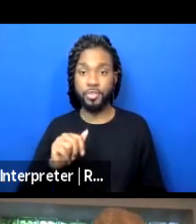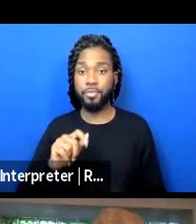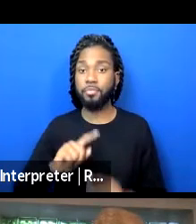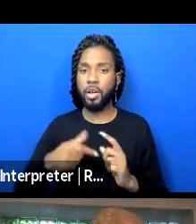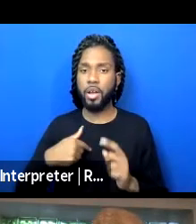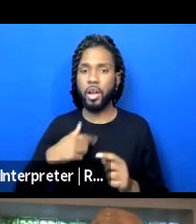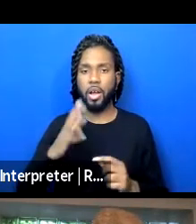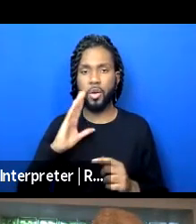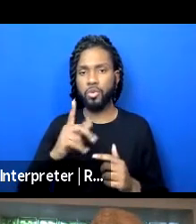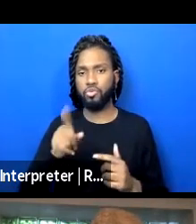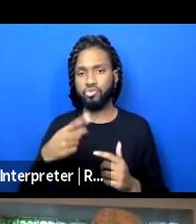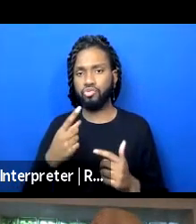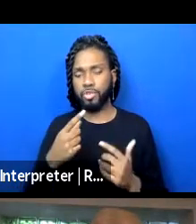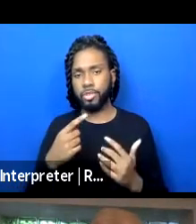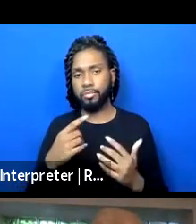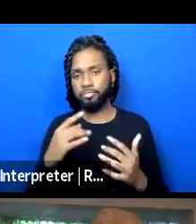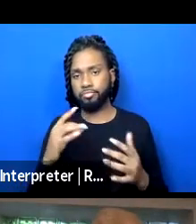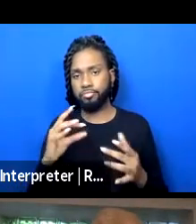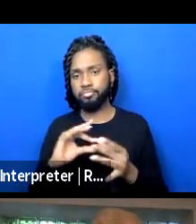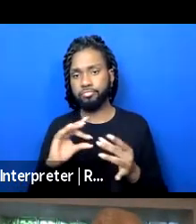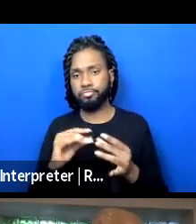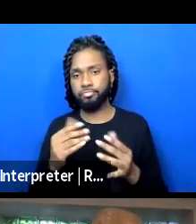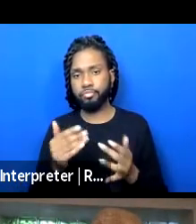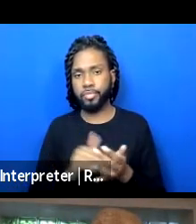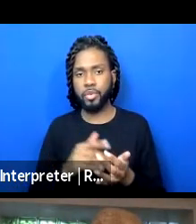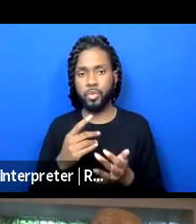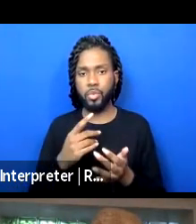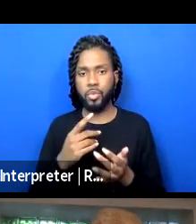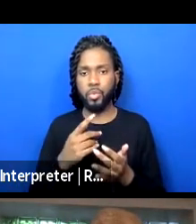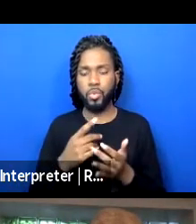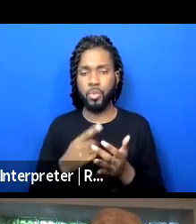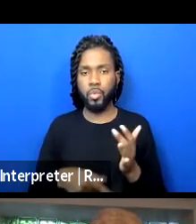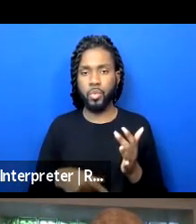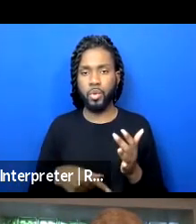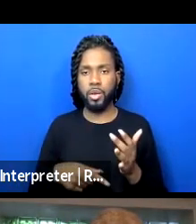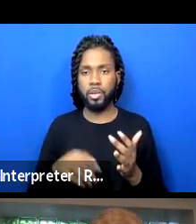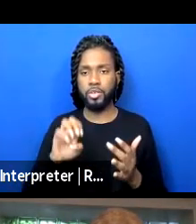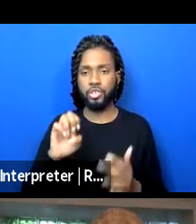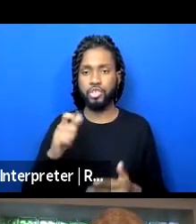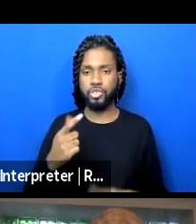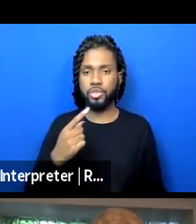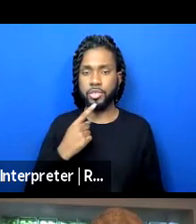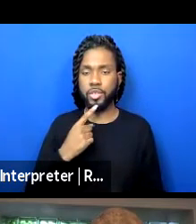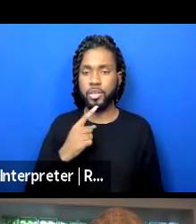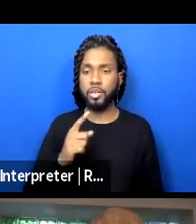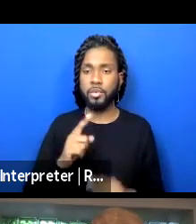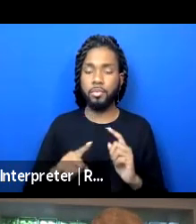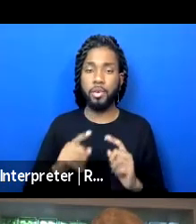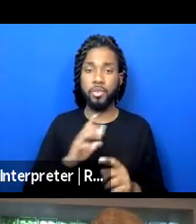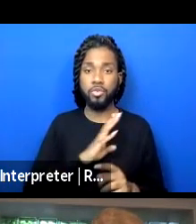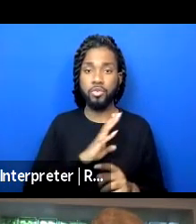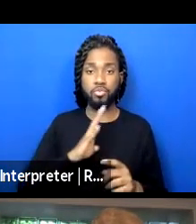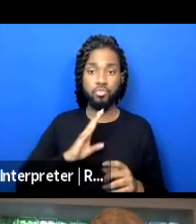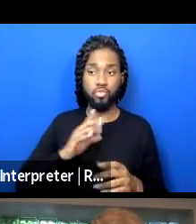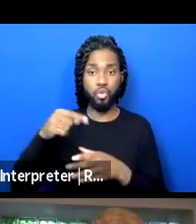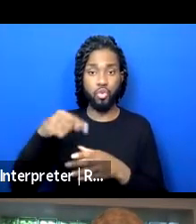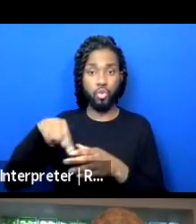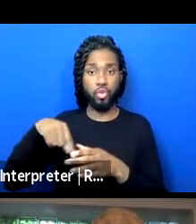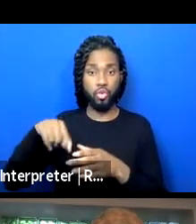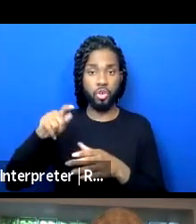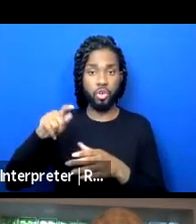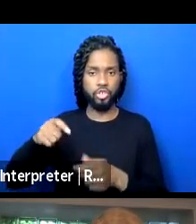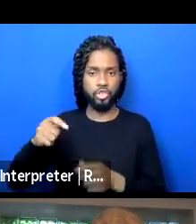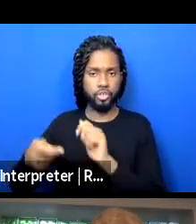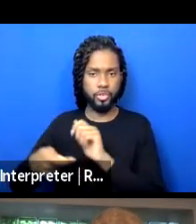um, what was, you know, kind of piggybacking on what EG said, um, but just board makeups need to shift. And then,